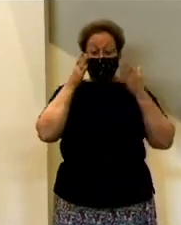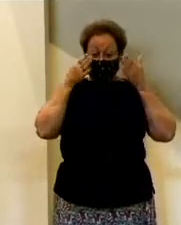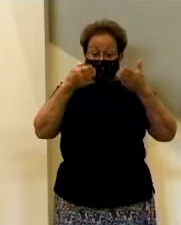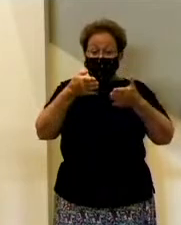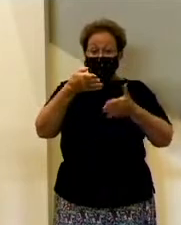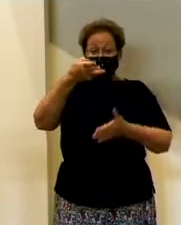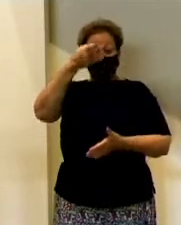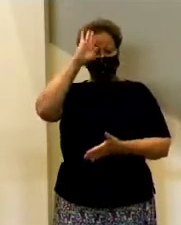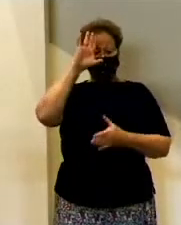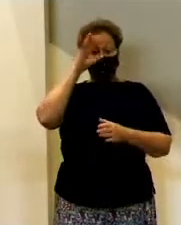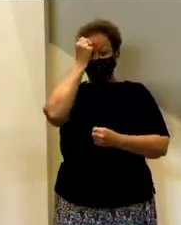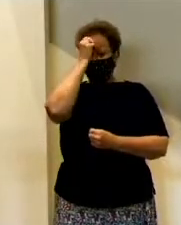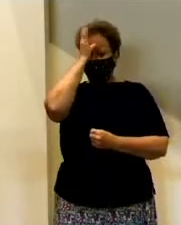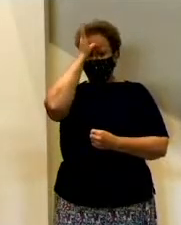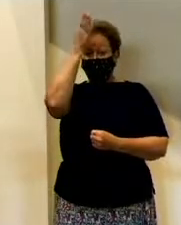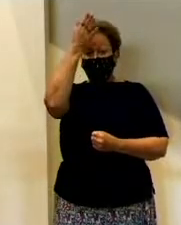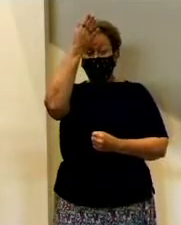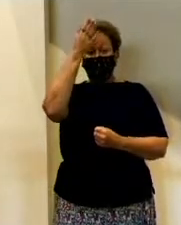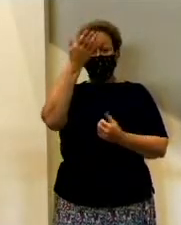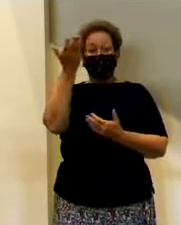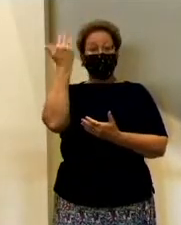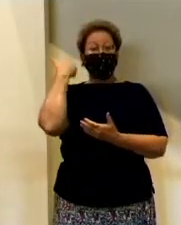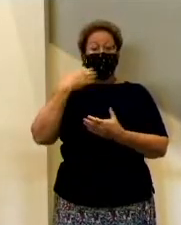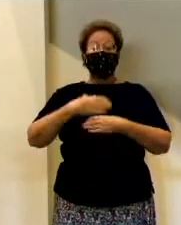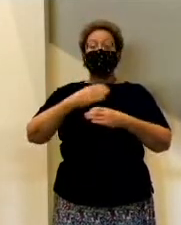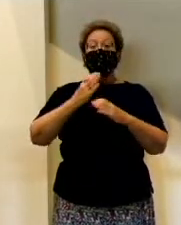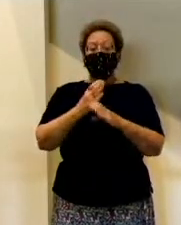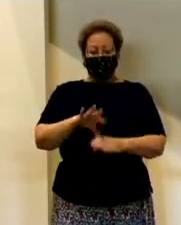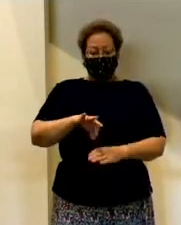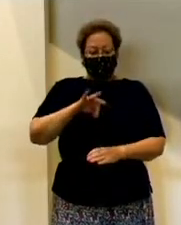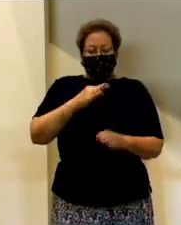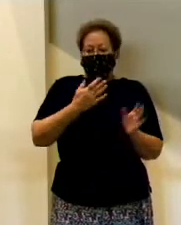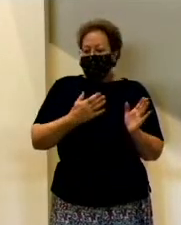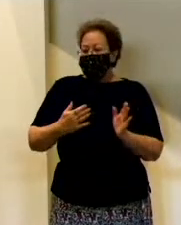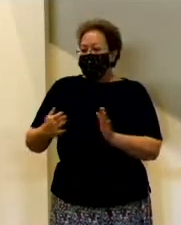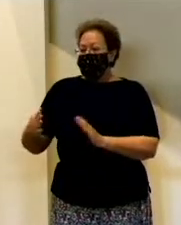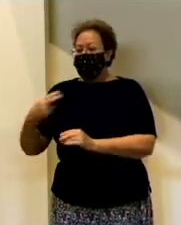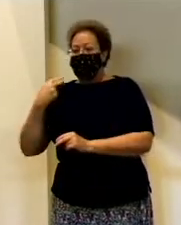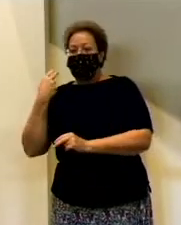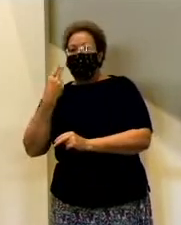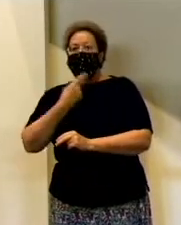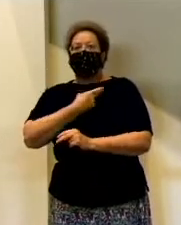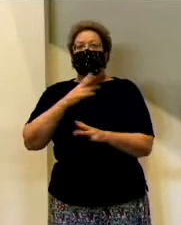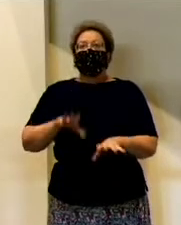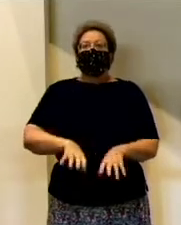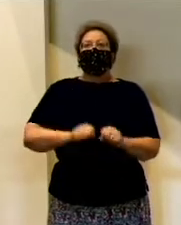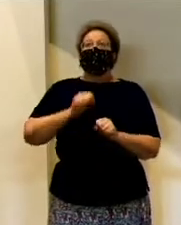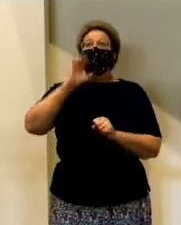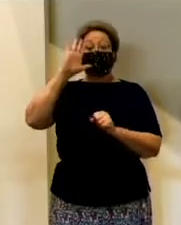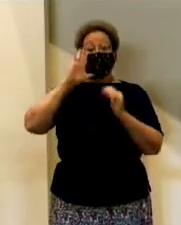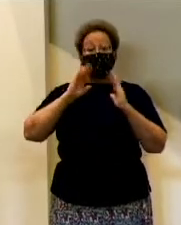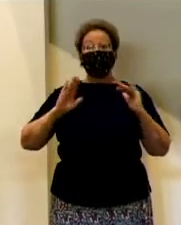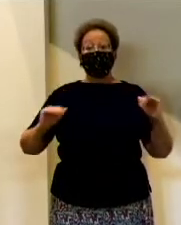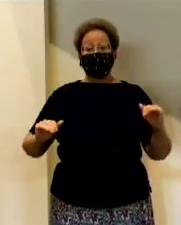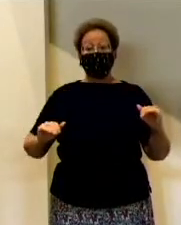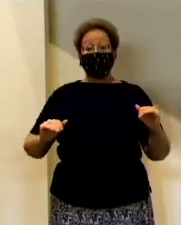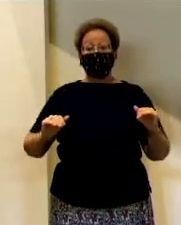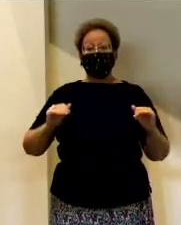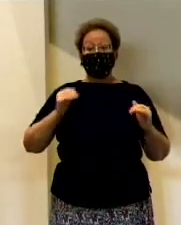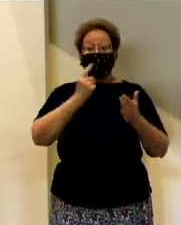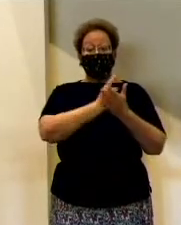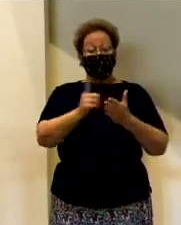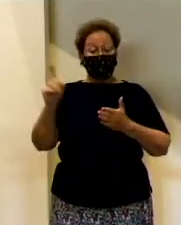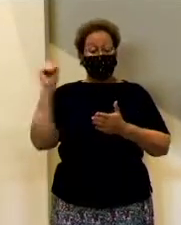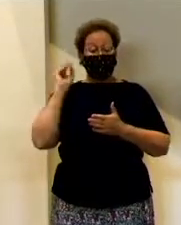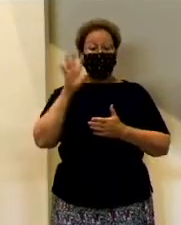God the Father, before the creation of the world, chose us and predestined us to be adopted as his children. Last weekend,